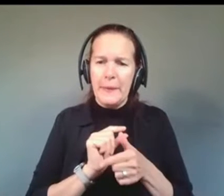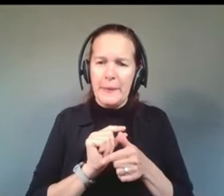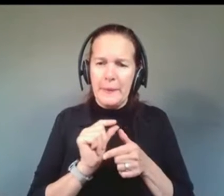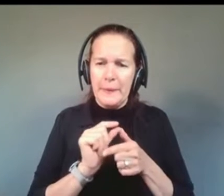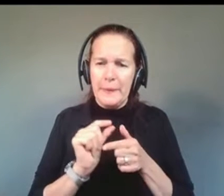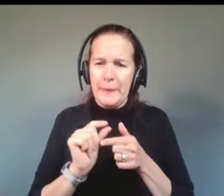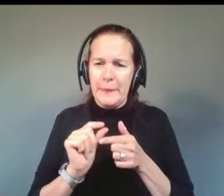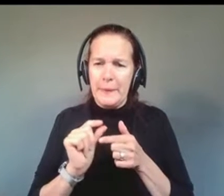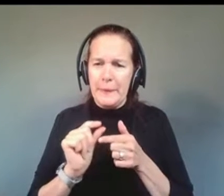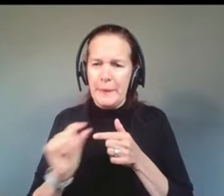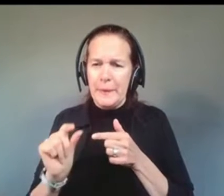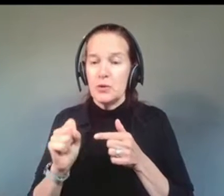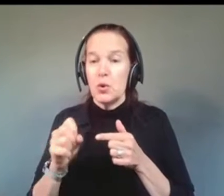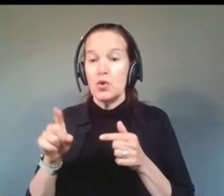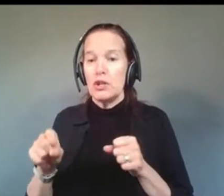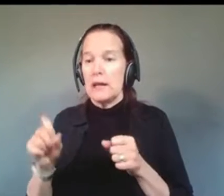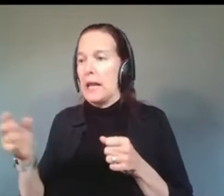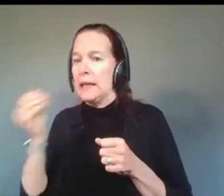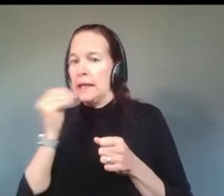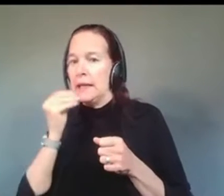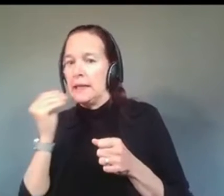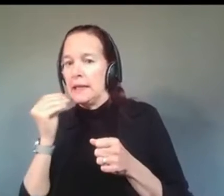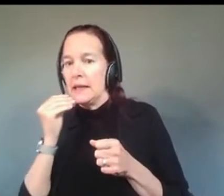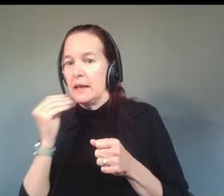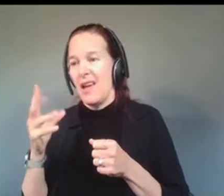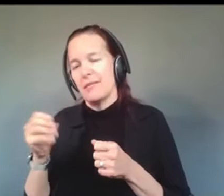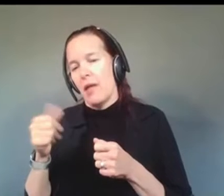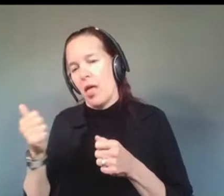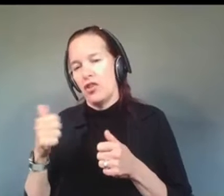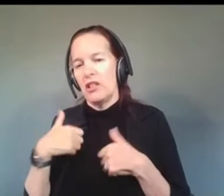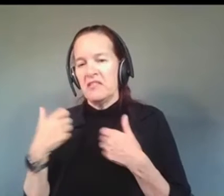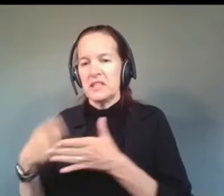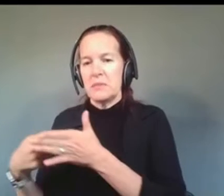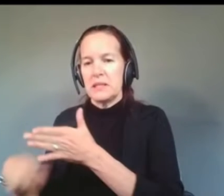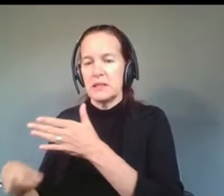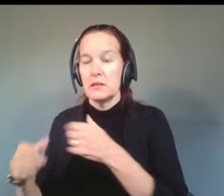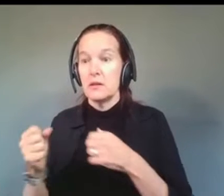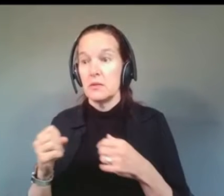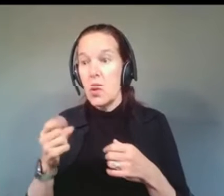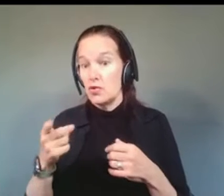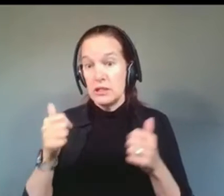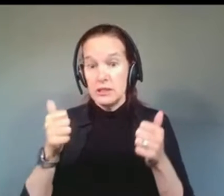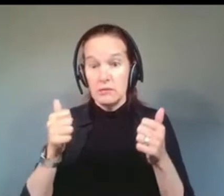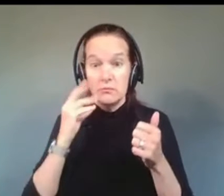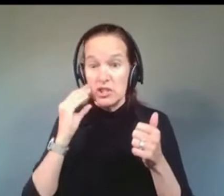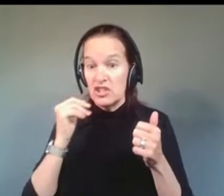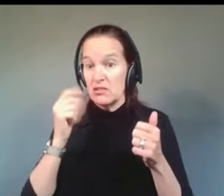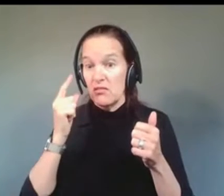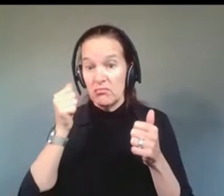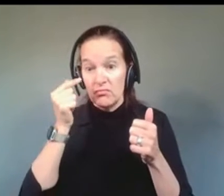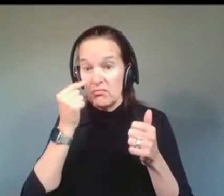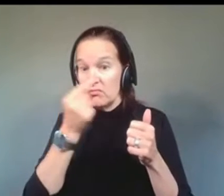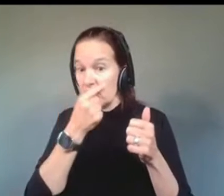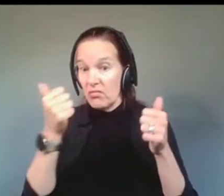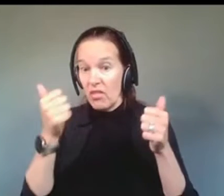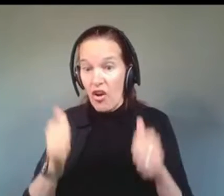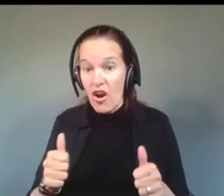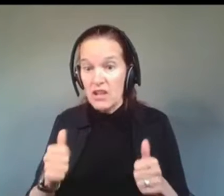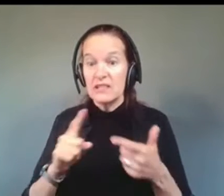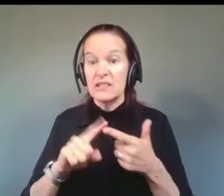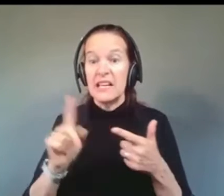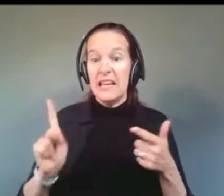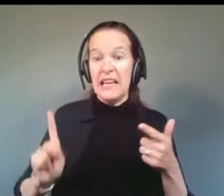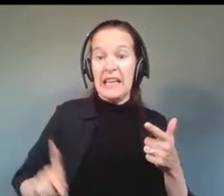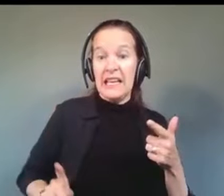other living expenses. And as a result, she's experienced vision loss, kidney compromise, and